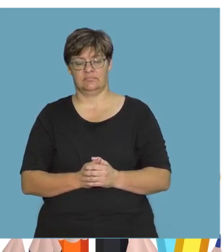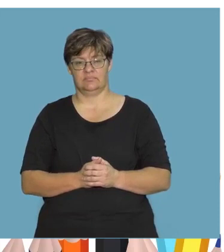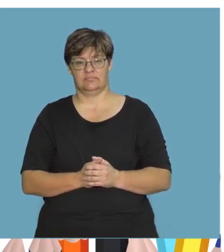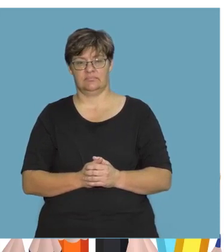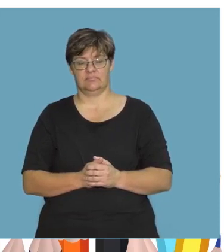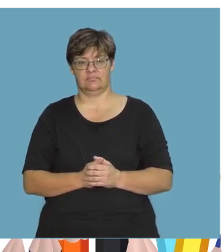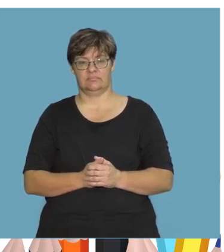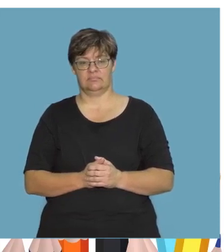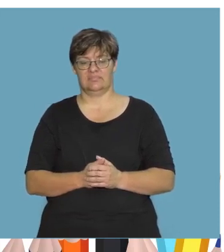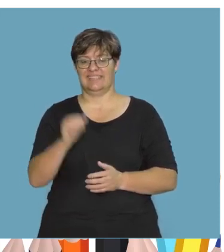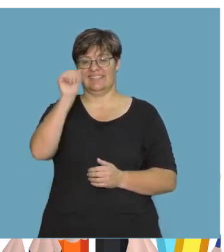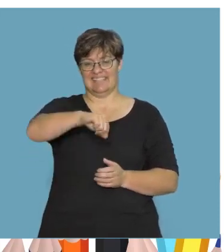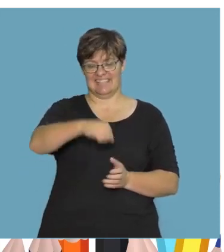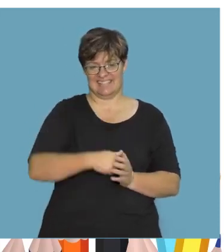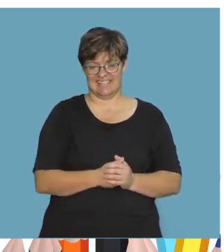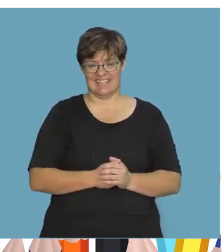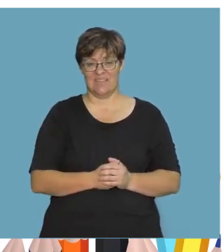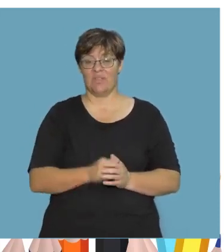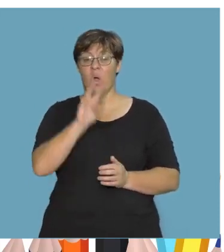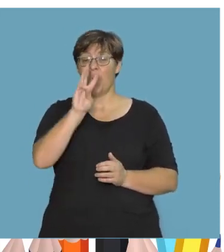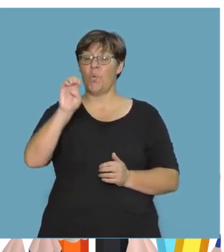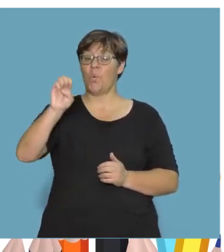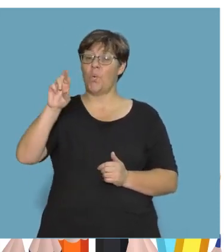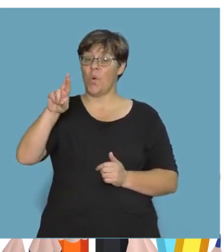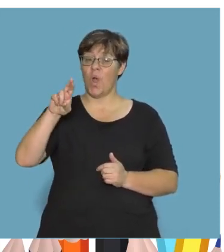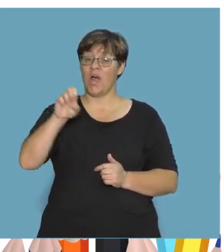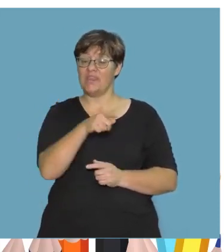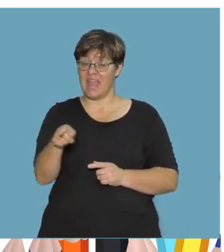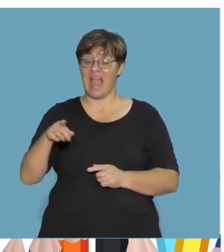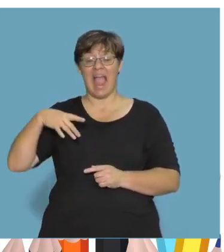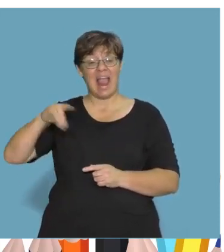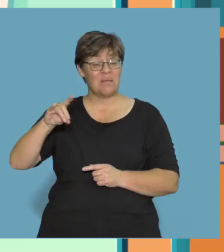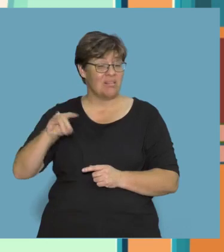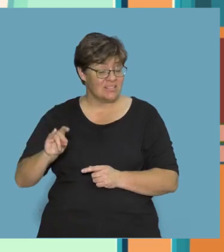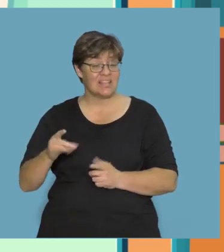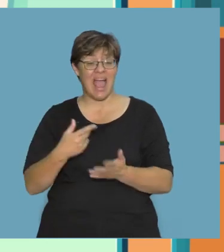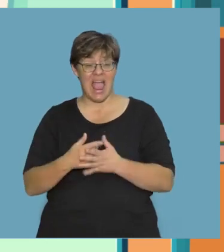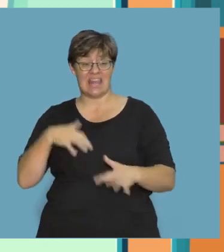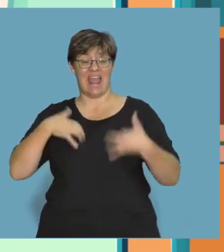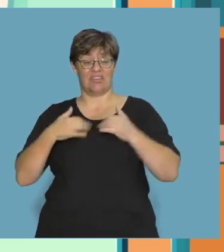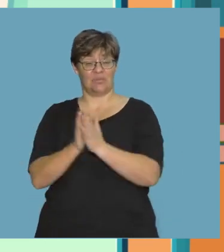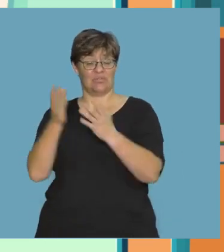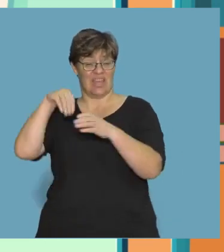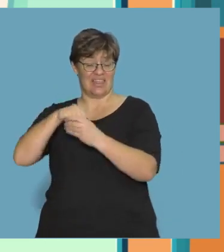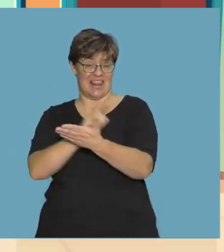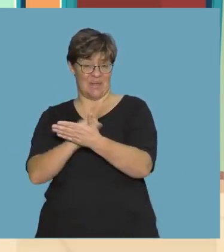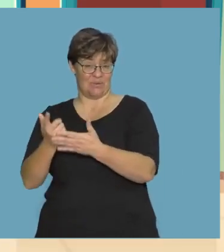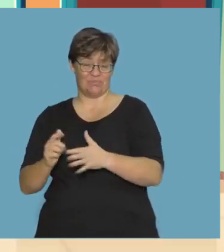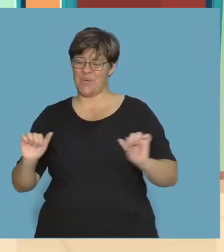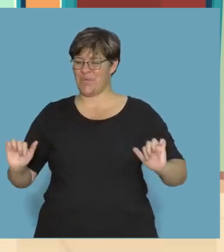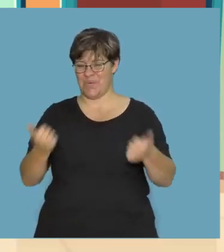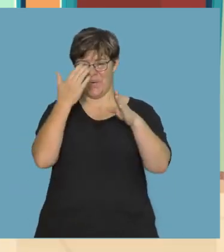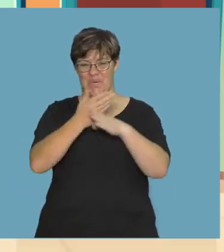Yes! Were there animal books and adventure books in the library? Super work, children!